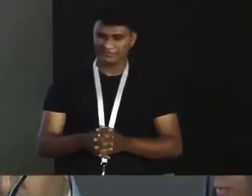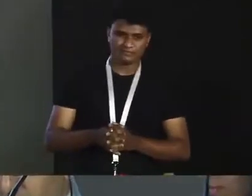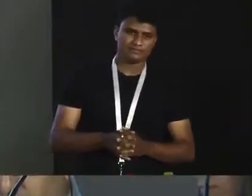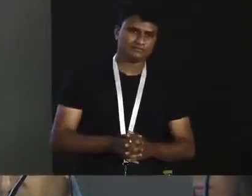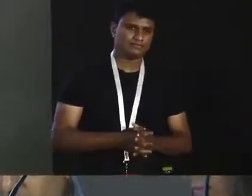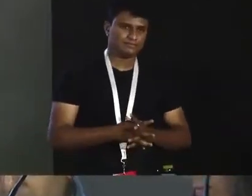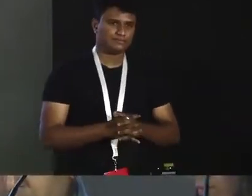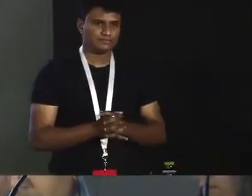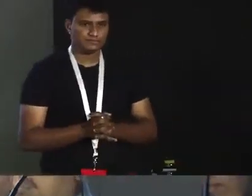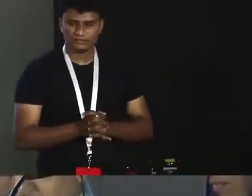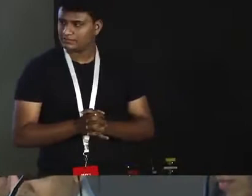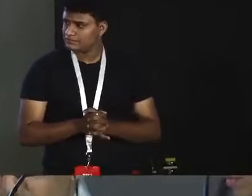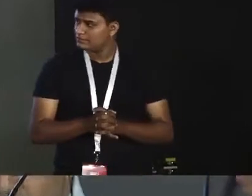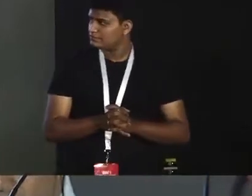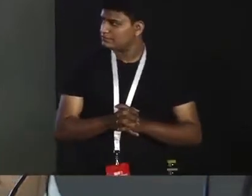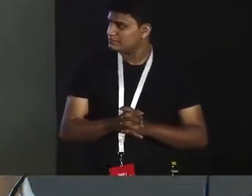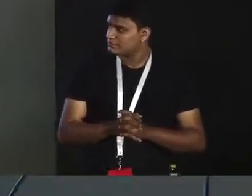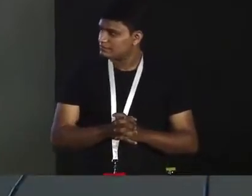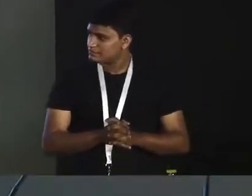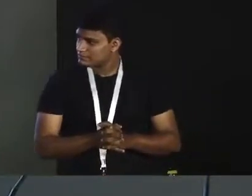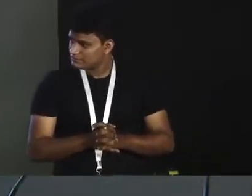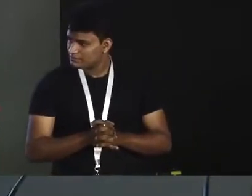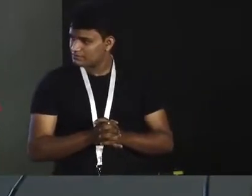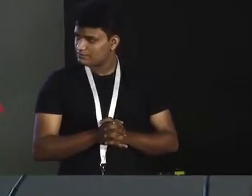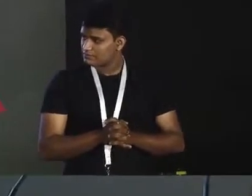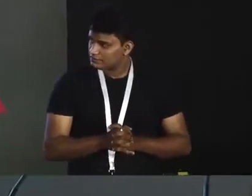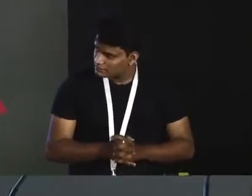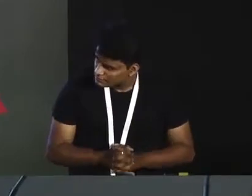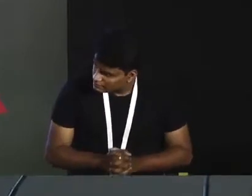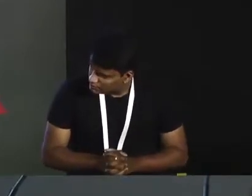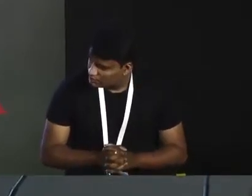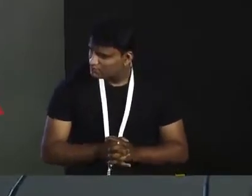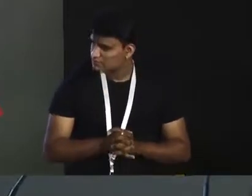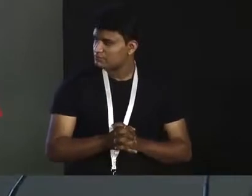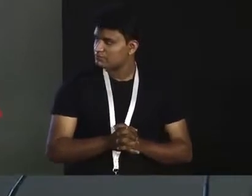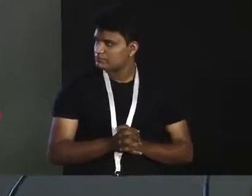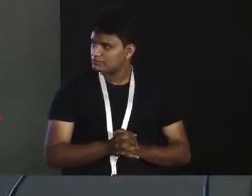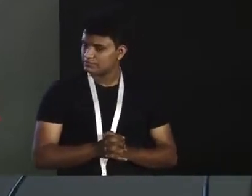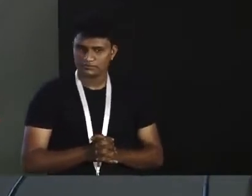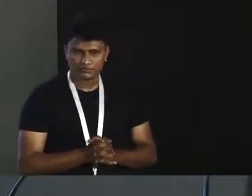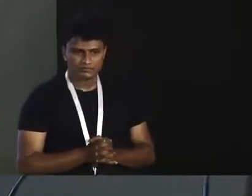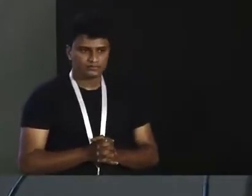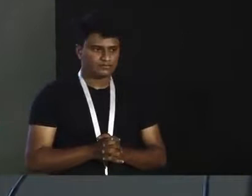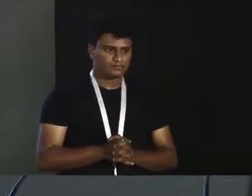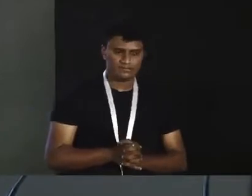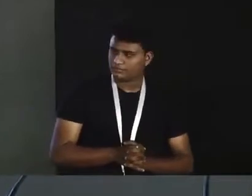I'm sorry about the vibration. We are swapping cables in the middle of the presentation, which is so much fun. Next.